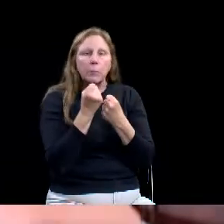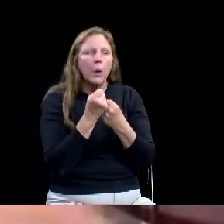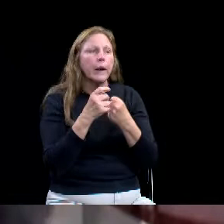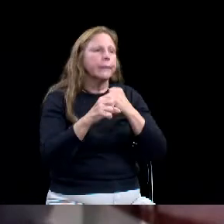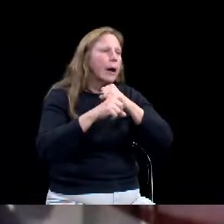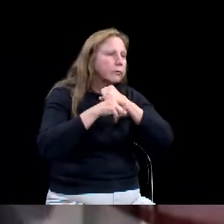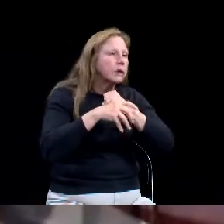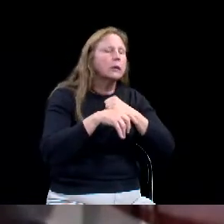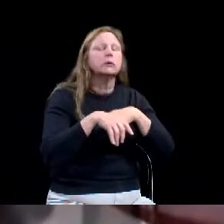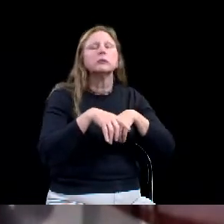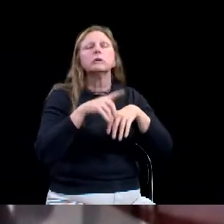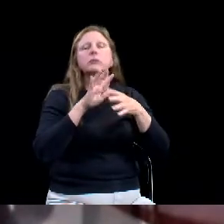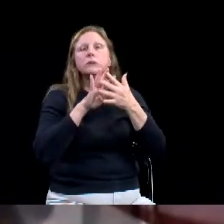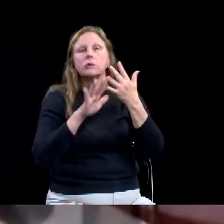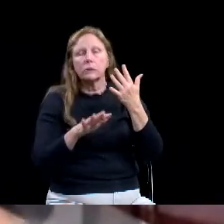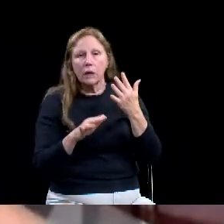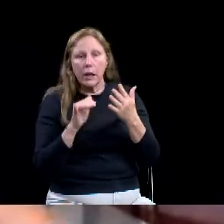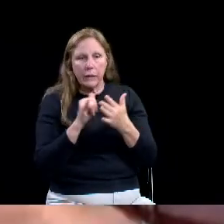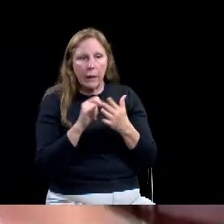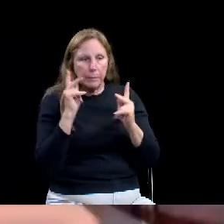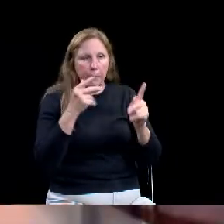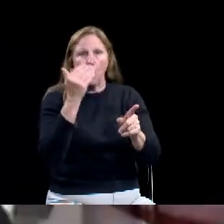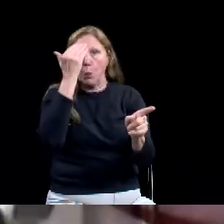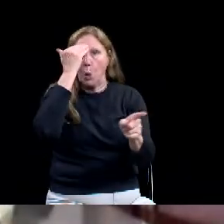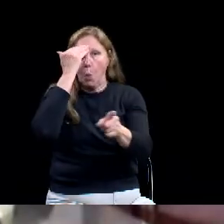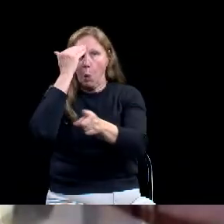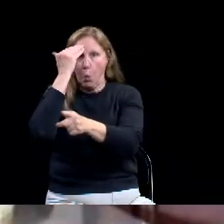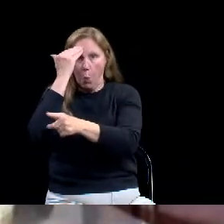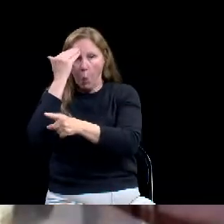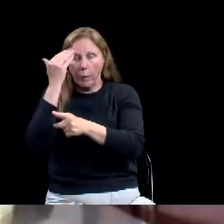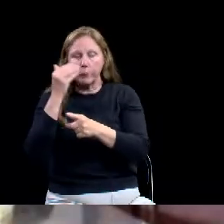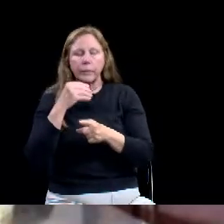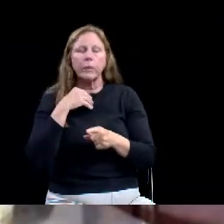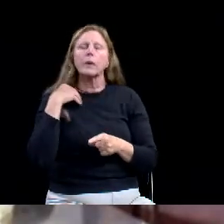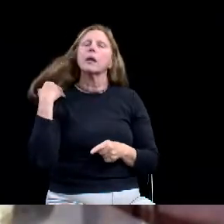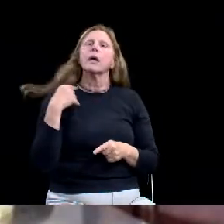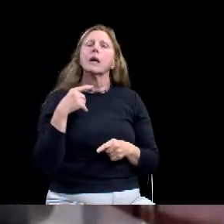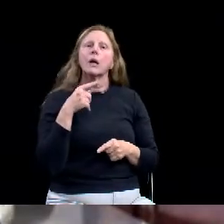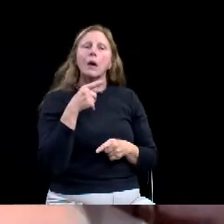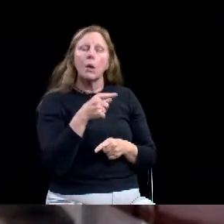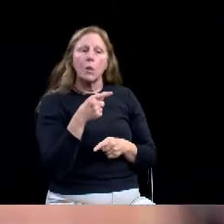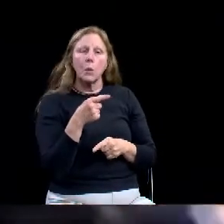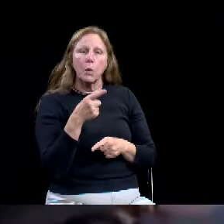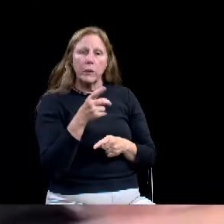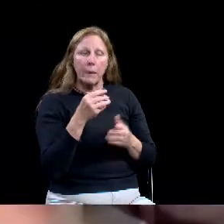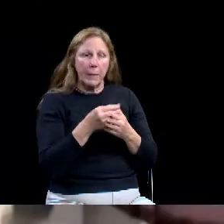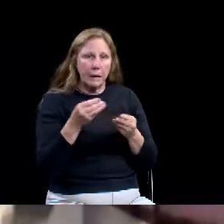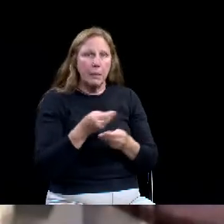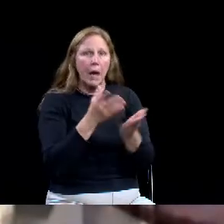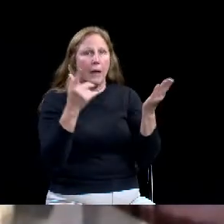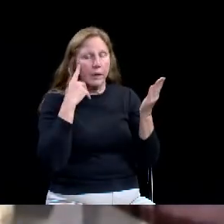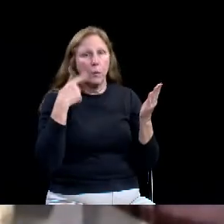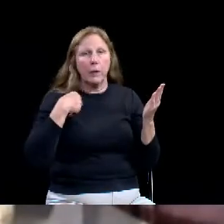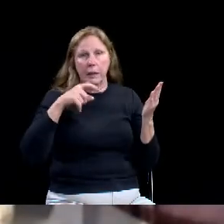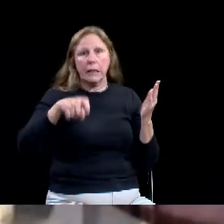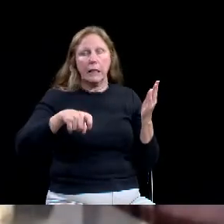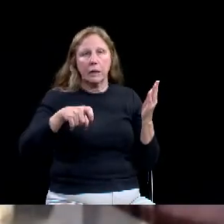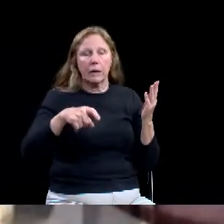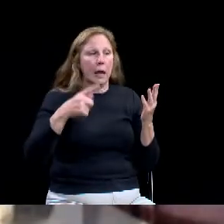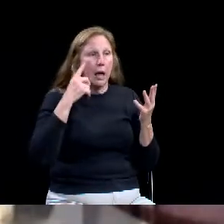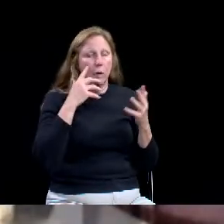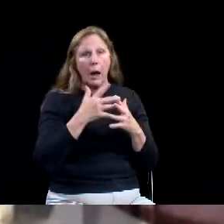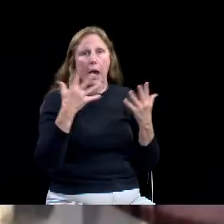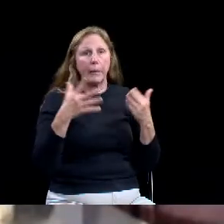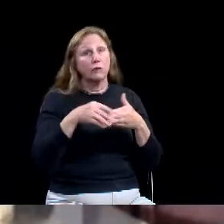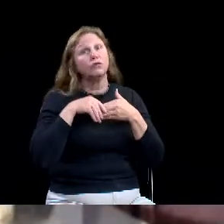out, I think we need to, I don't know how much latitude we have to change the conditions of being of eligibility is